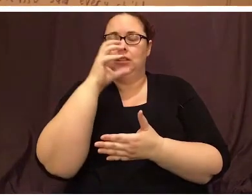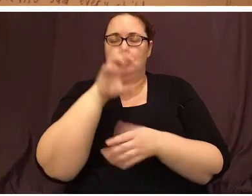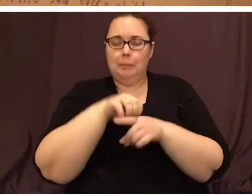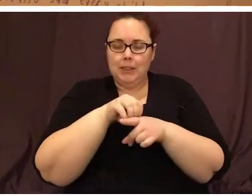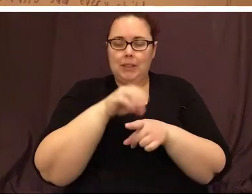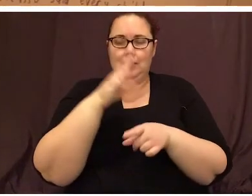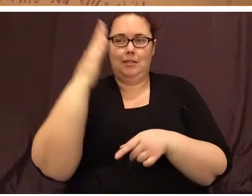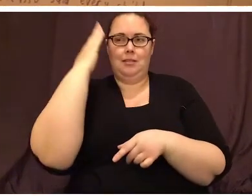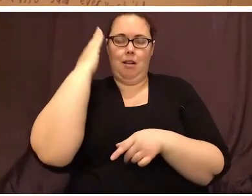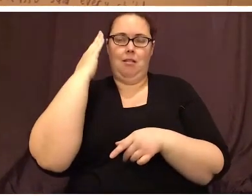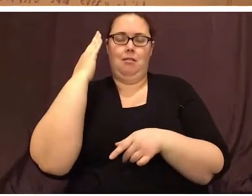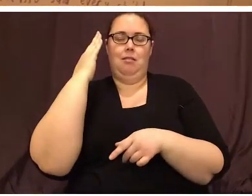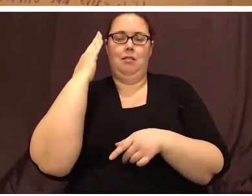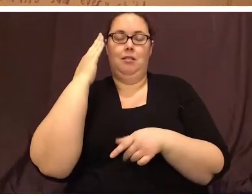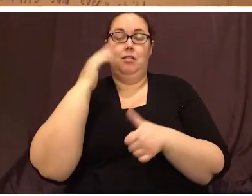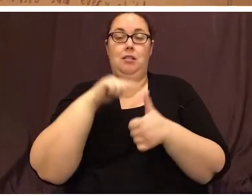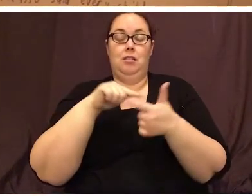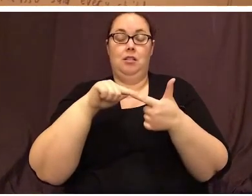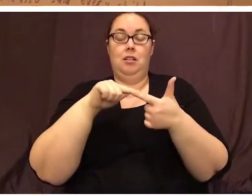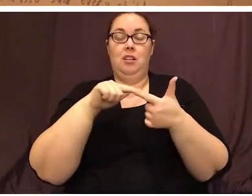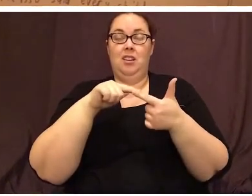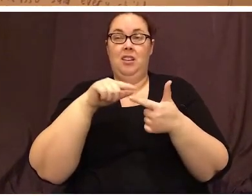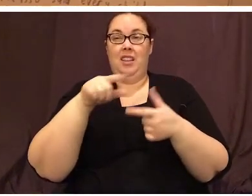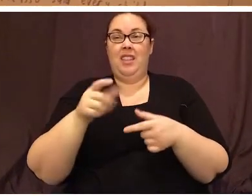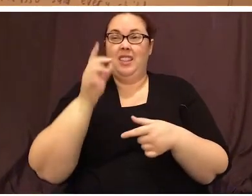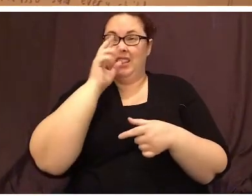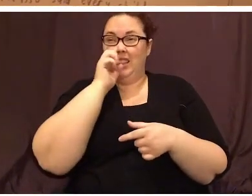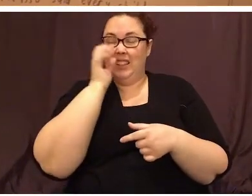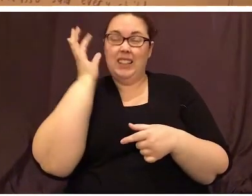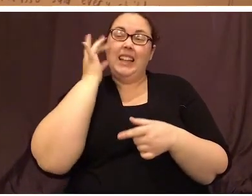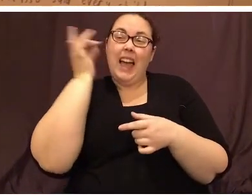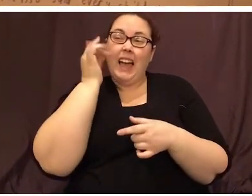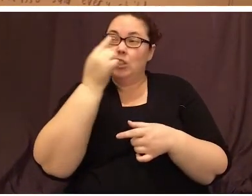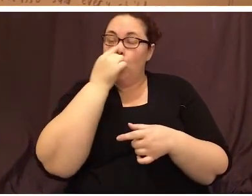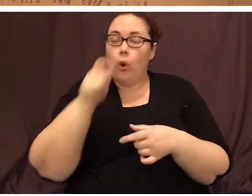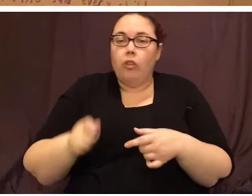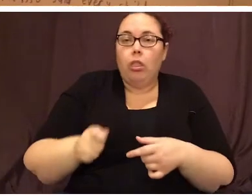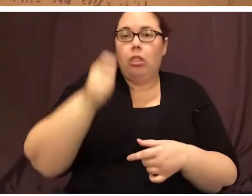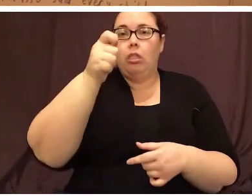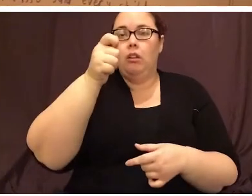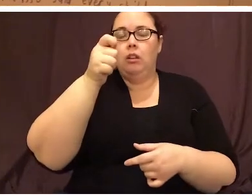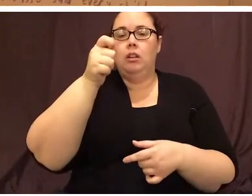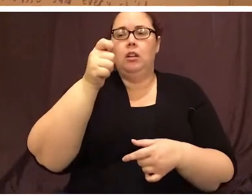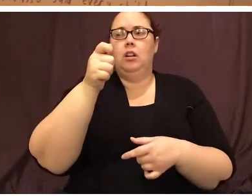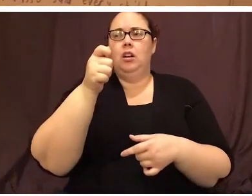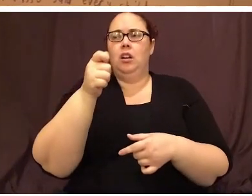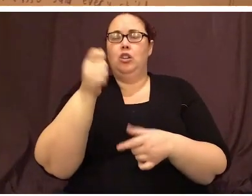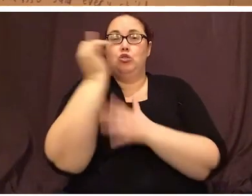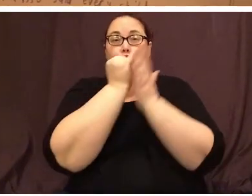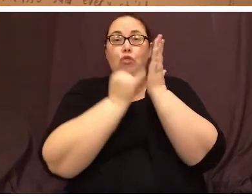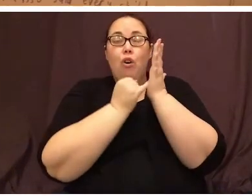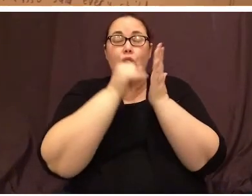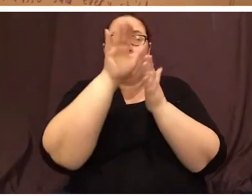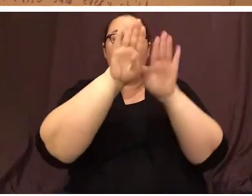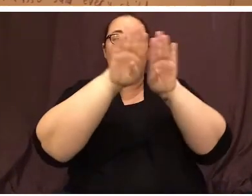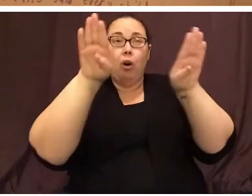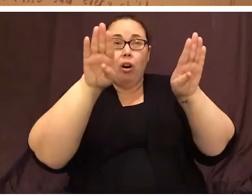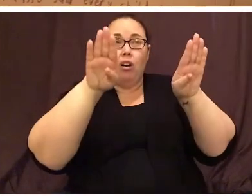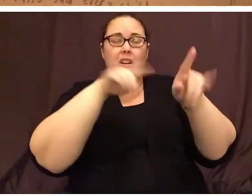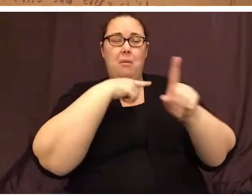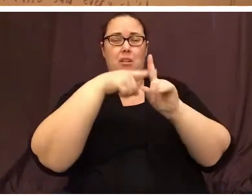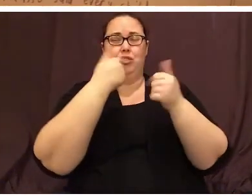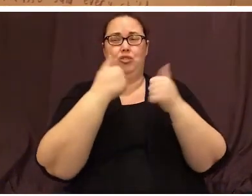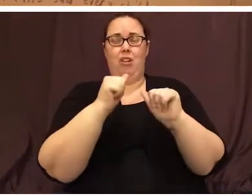put me in the cat's nose, drawn on the wall, and tried to color garbage with me. The worst part